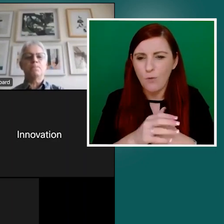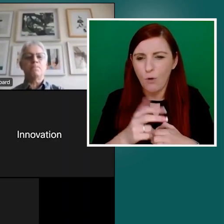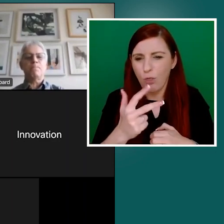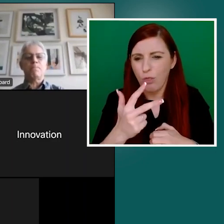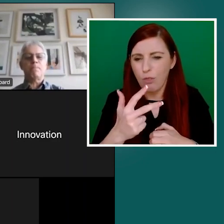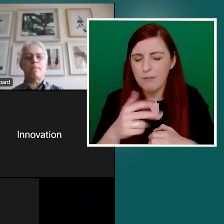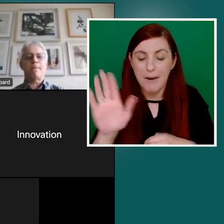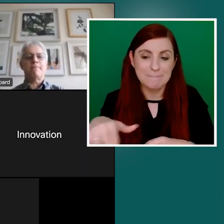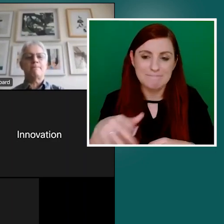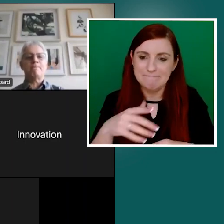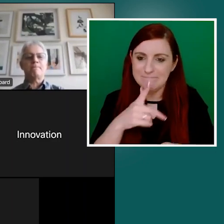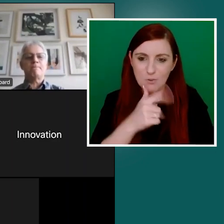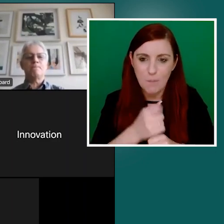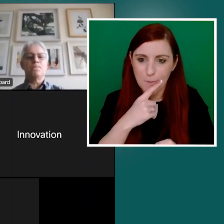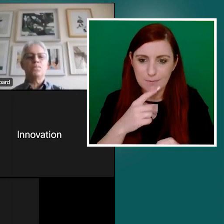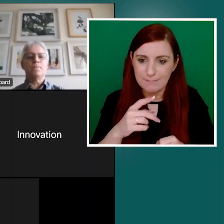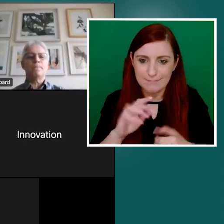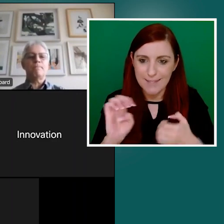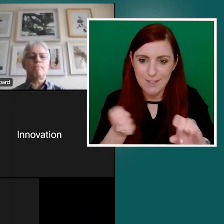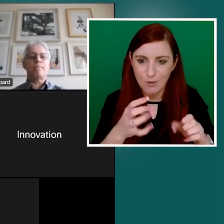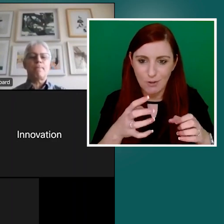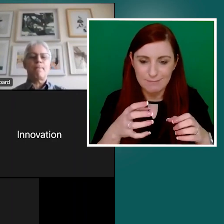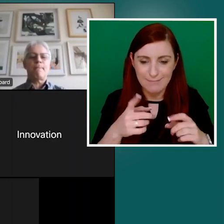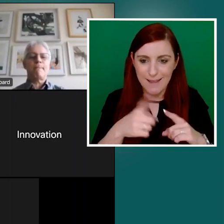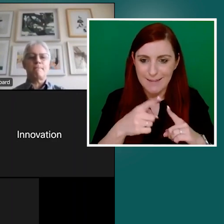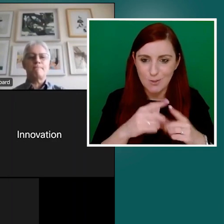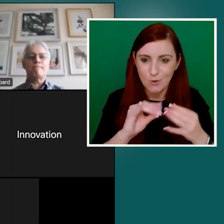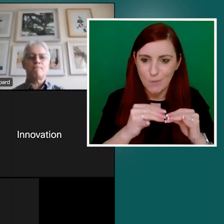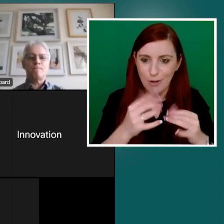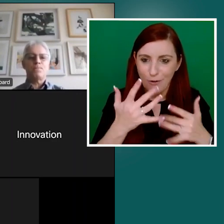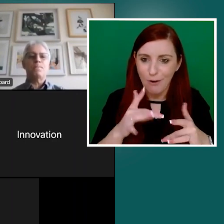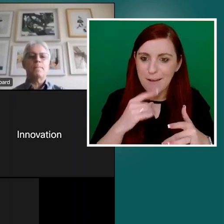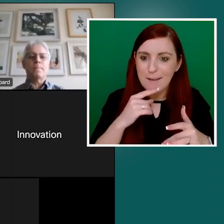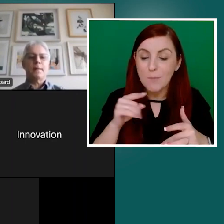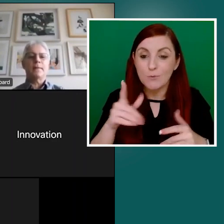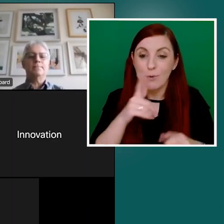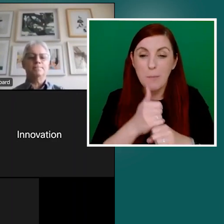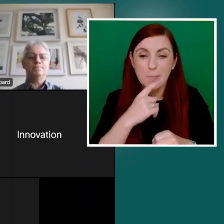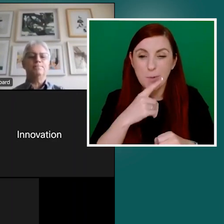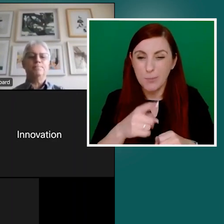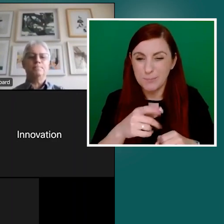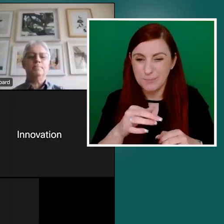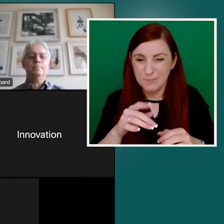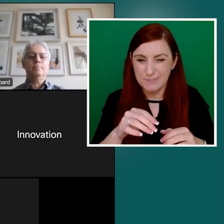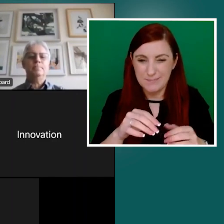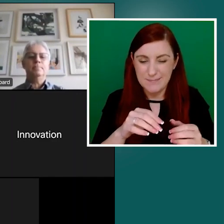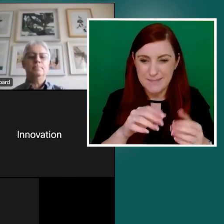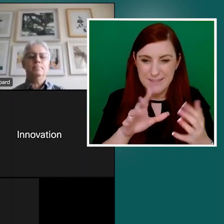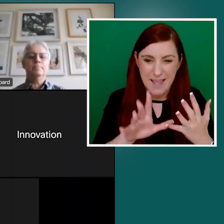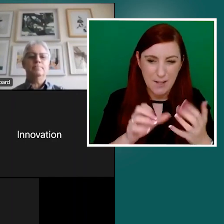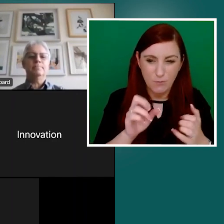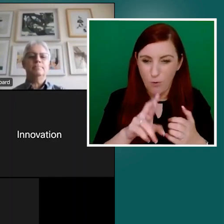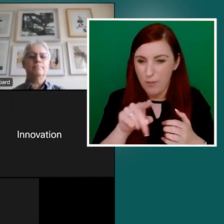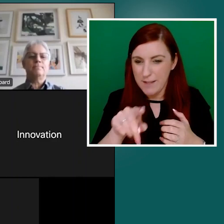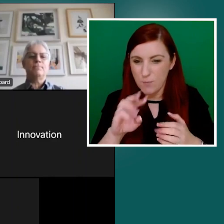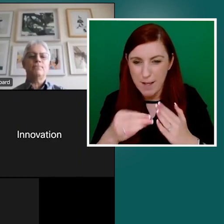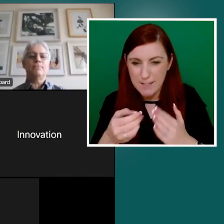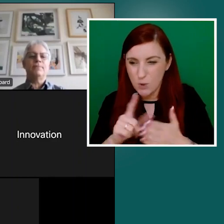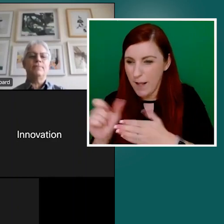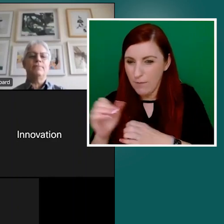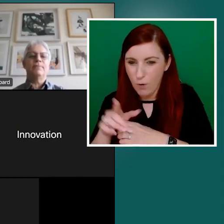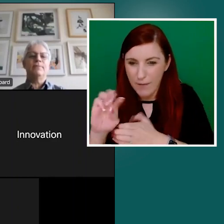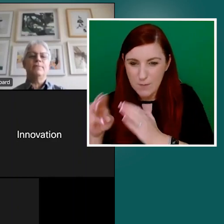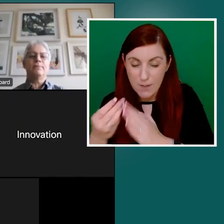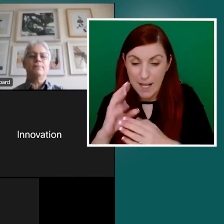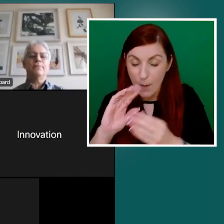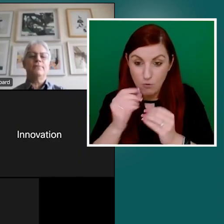It was 12 for whatever it was, 380 or 90 or something. And I was desperately trying to work, do my maths on the spot to